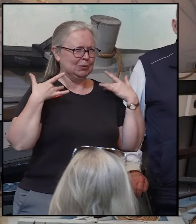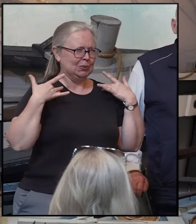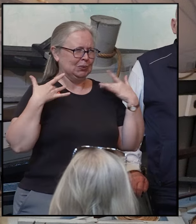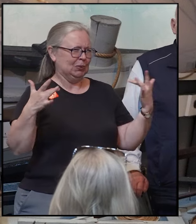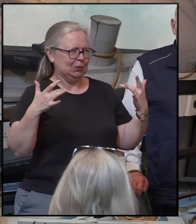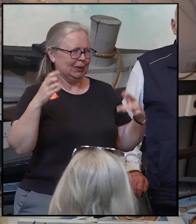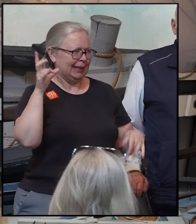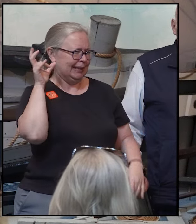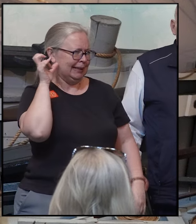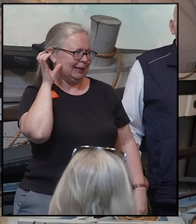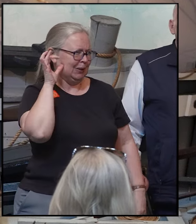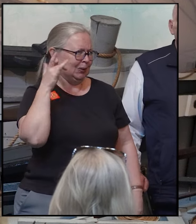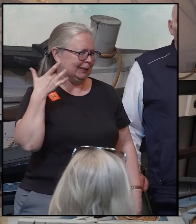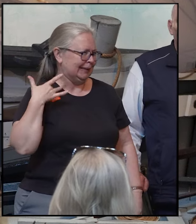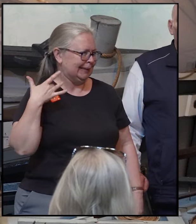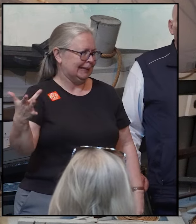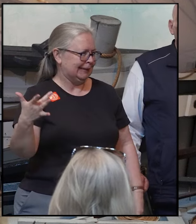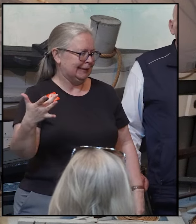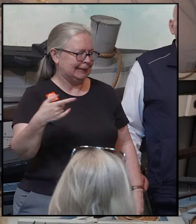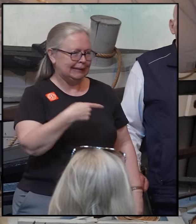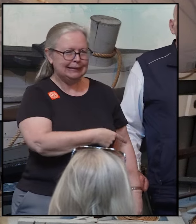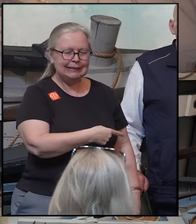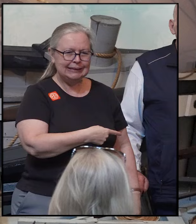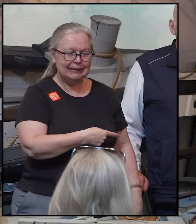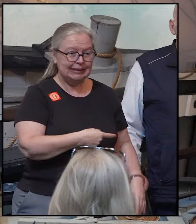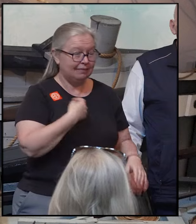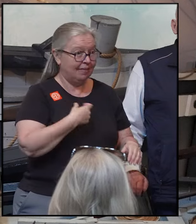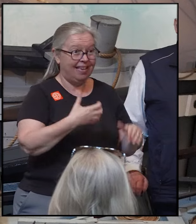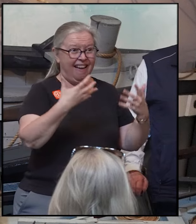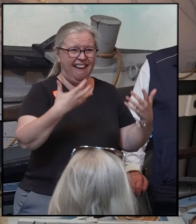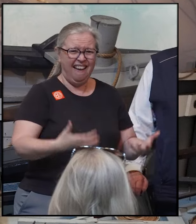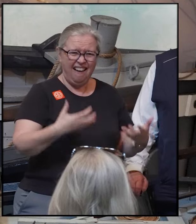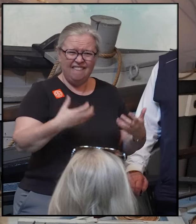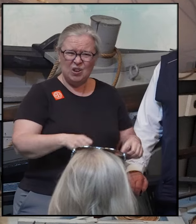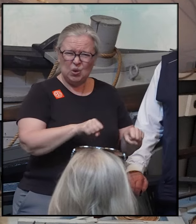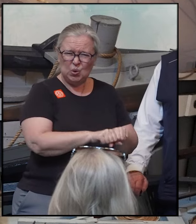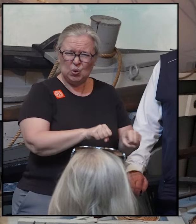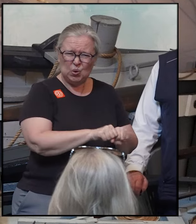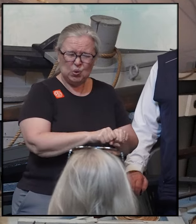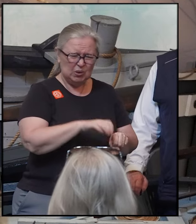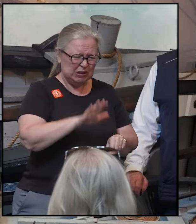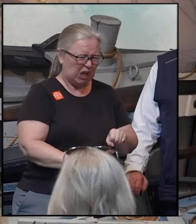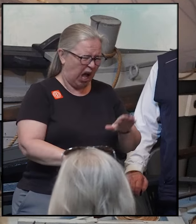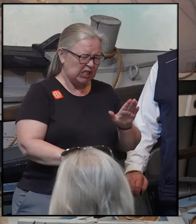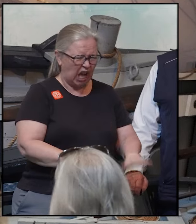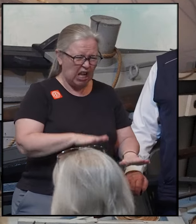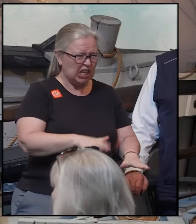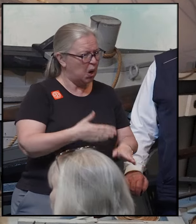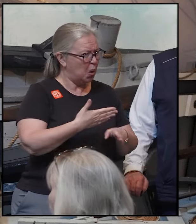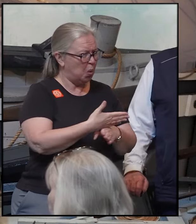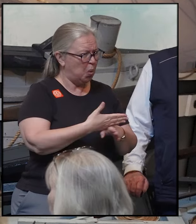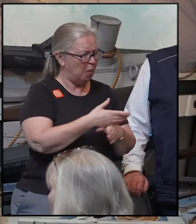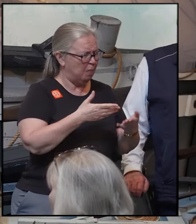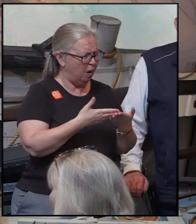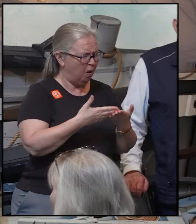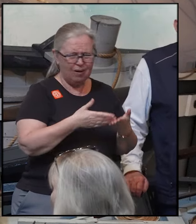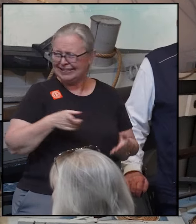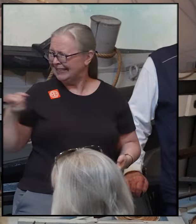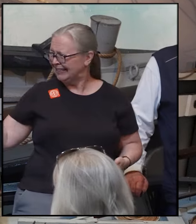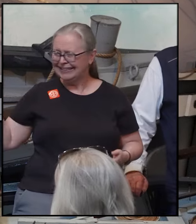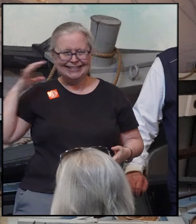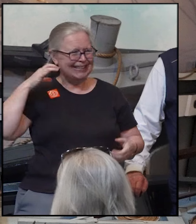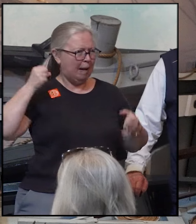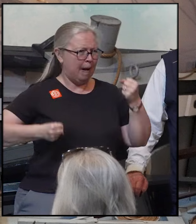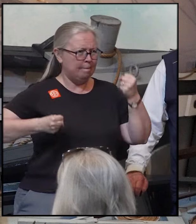sensitive hearing. They were wearing heavy leather shoes, and this is a wooden boat. So